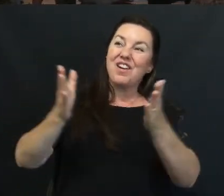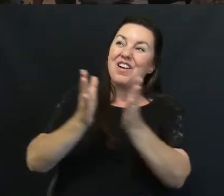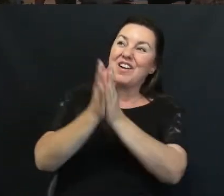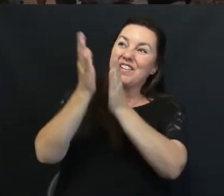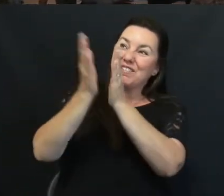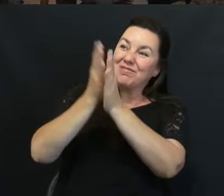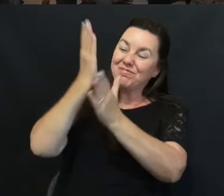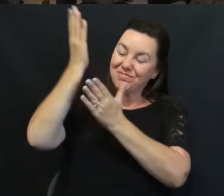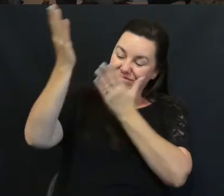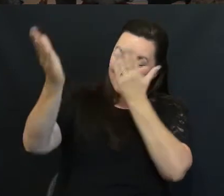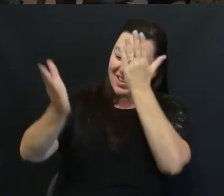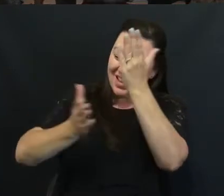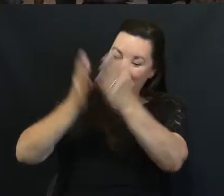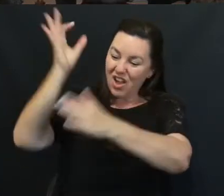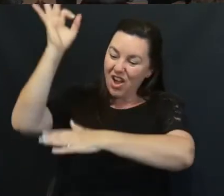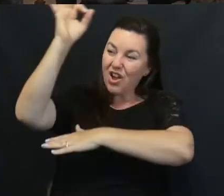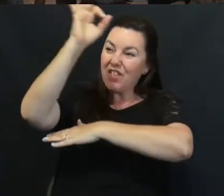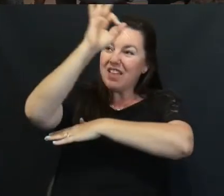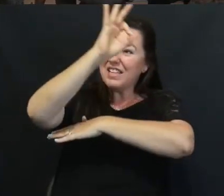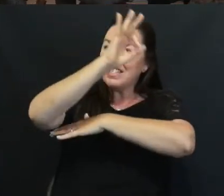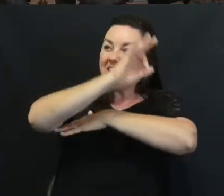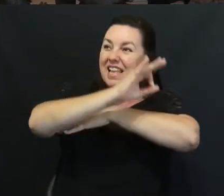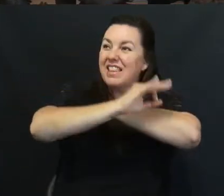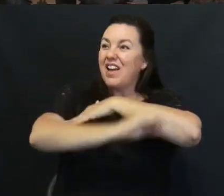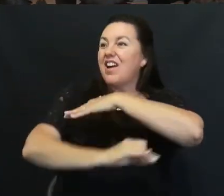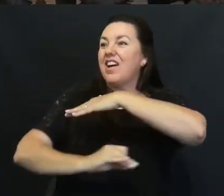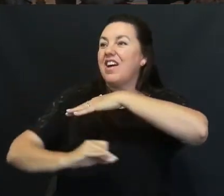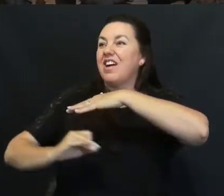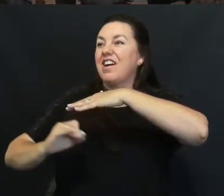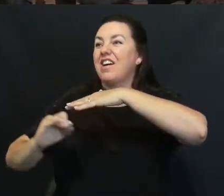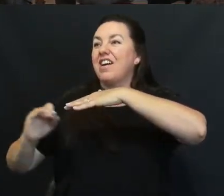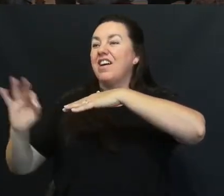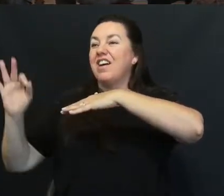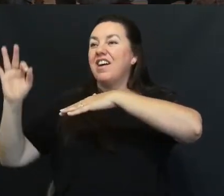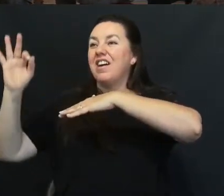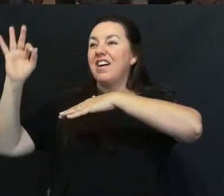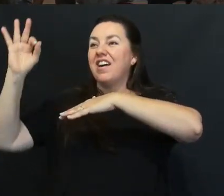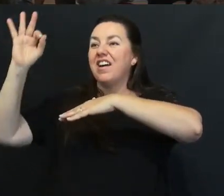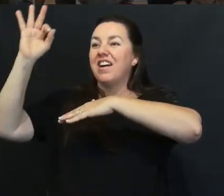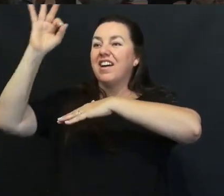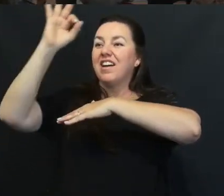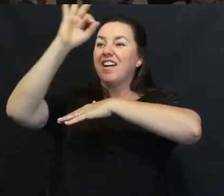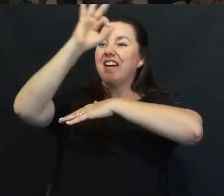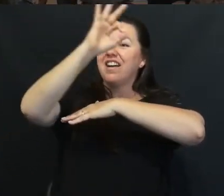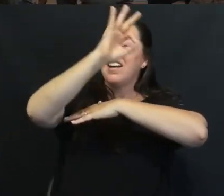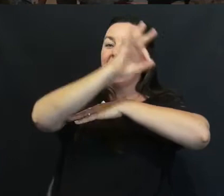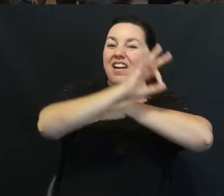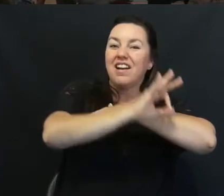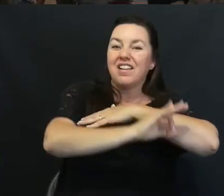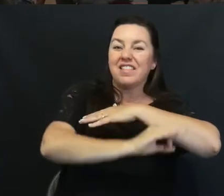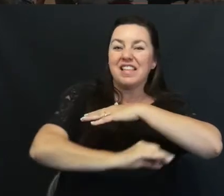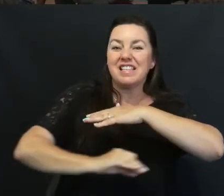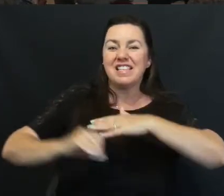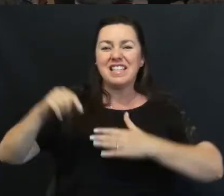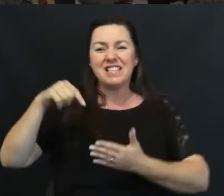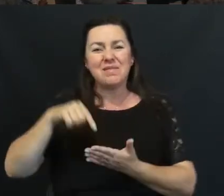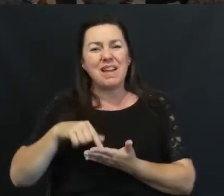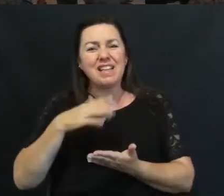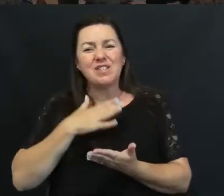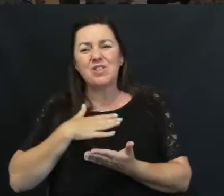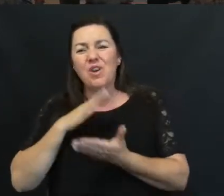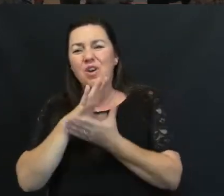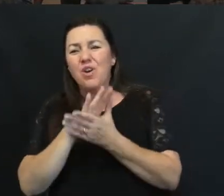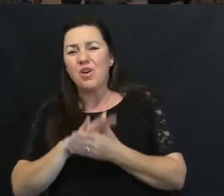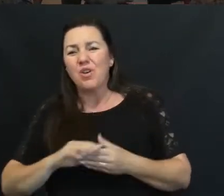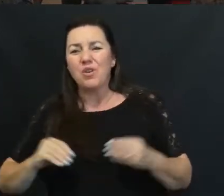All the day long the This is